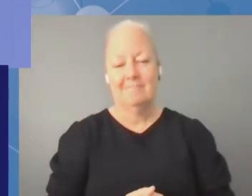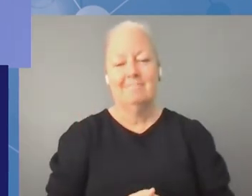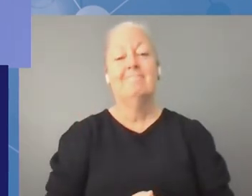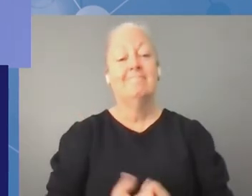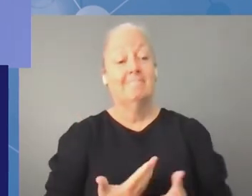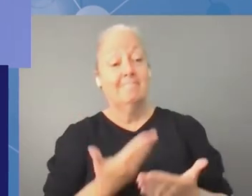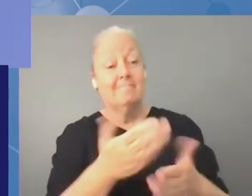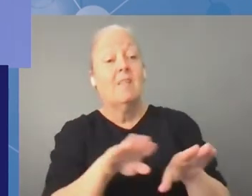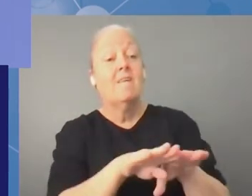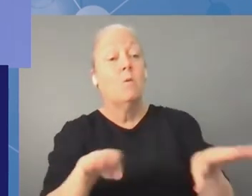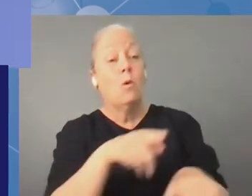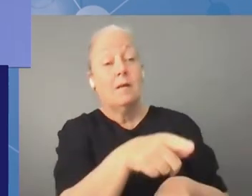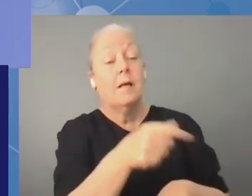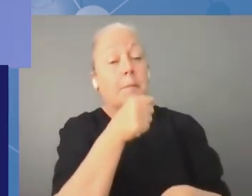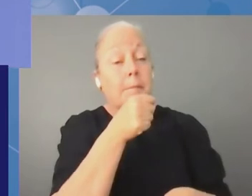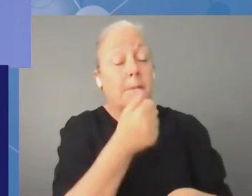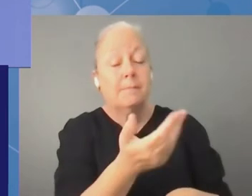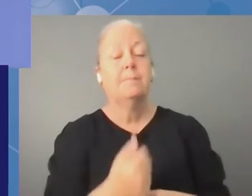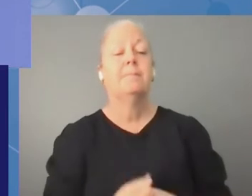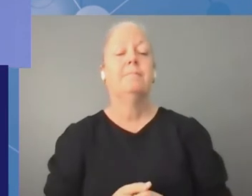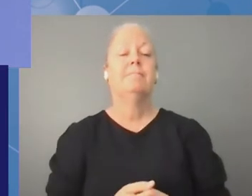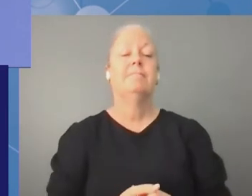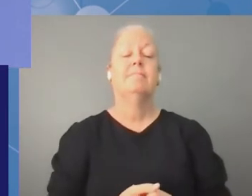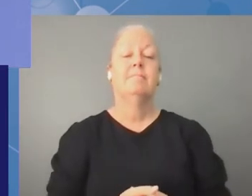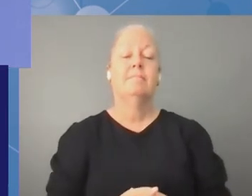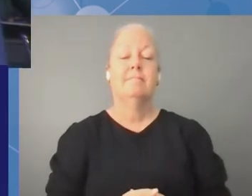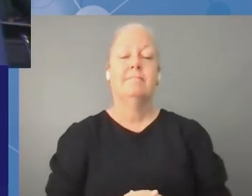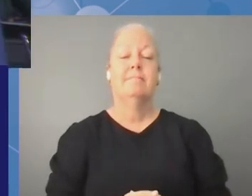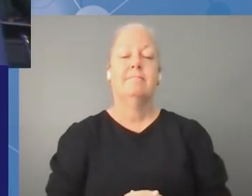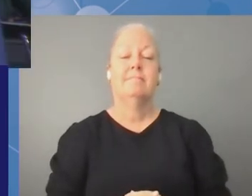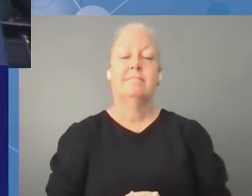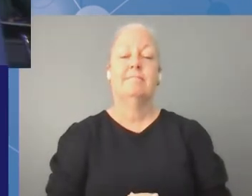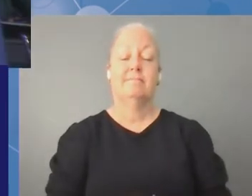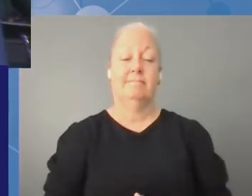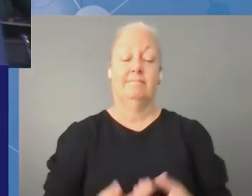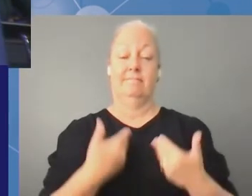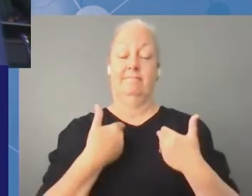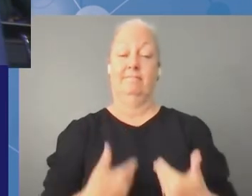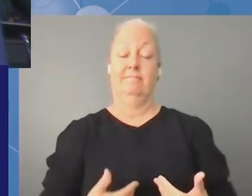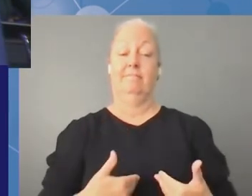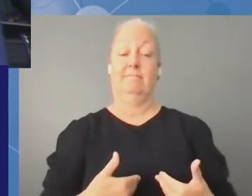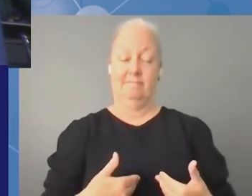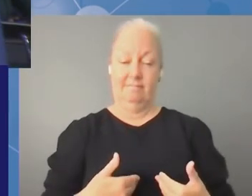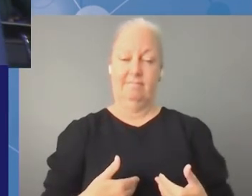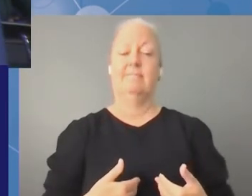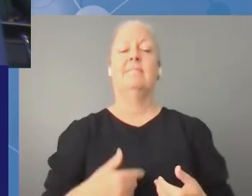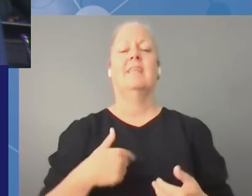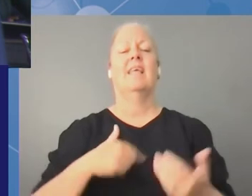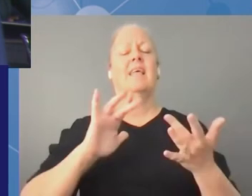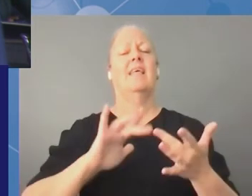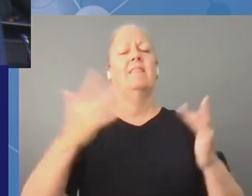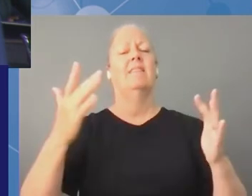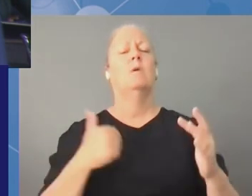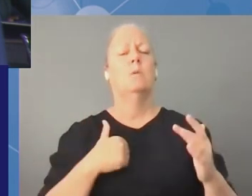uh thanks shang thai my name is walter natris and i represent the internet standards security and